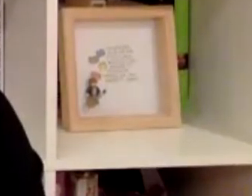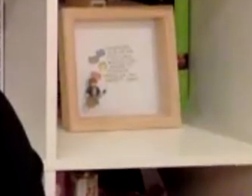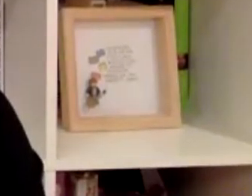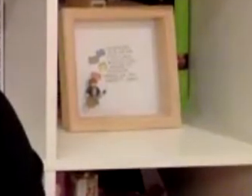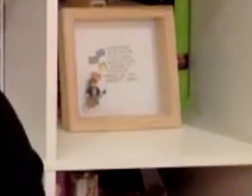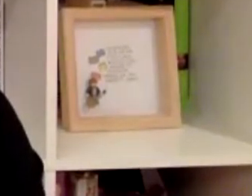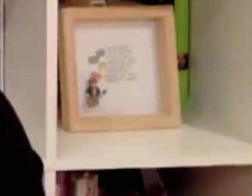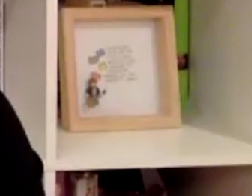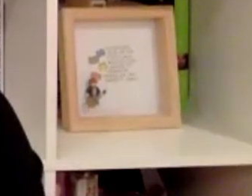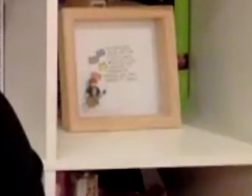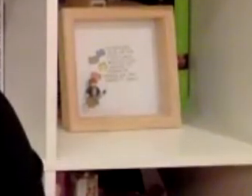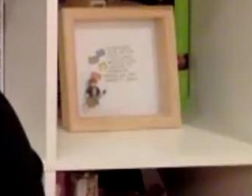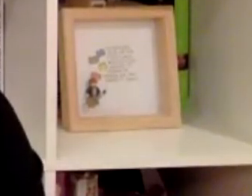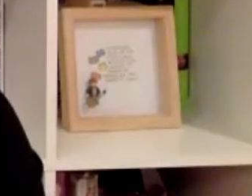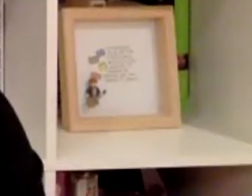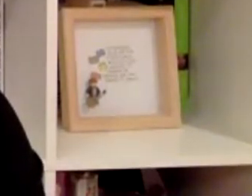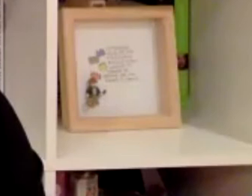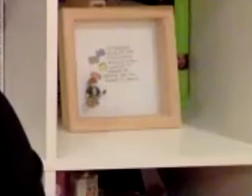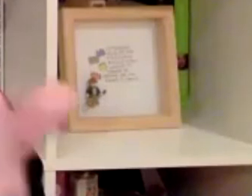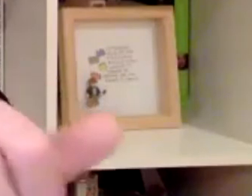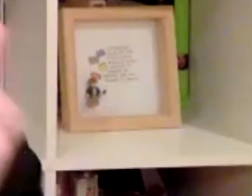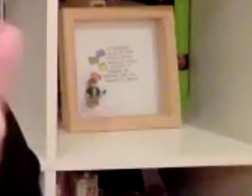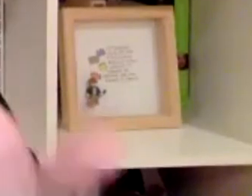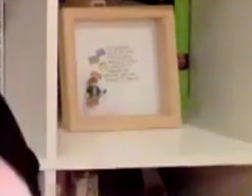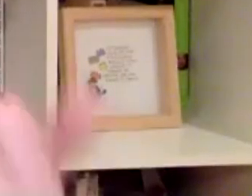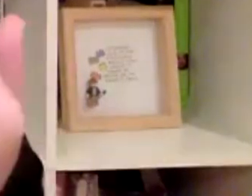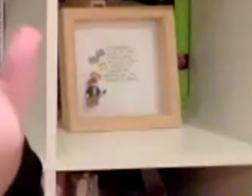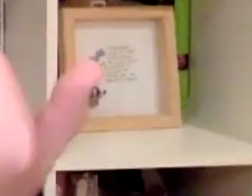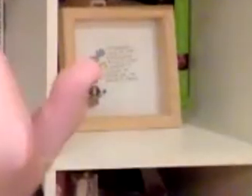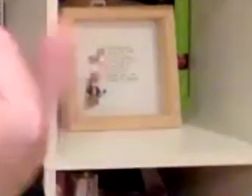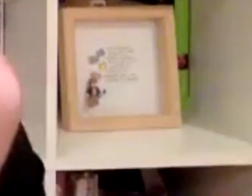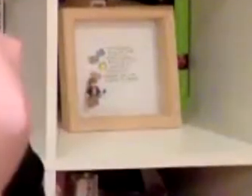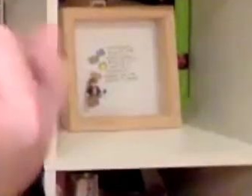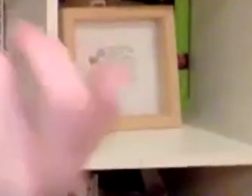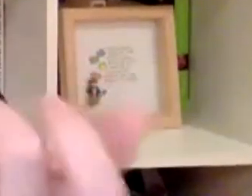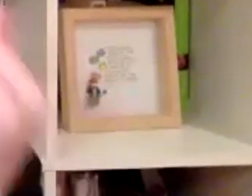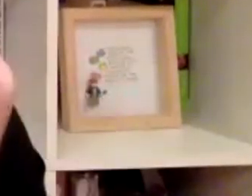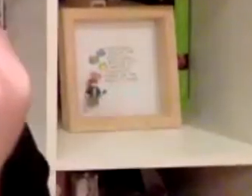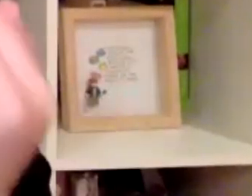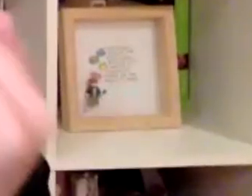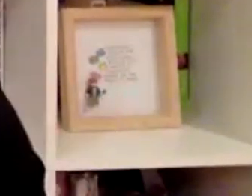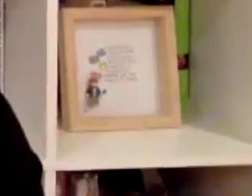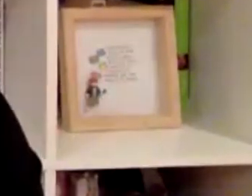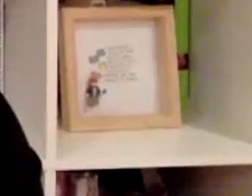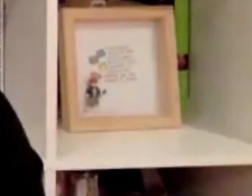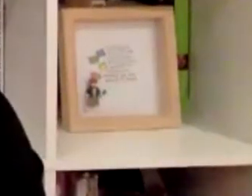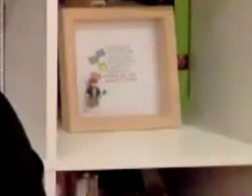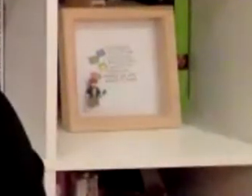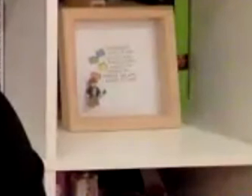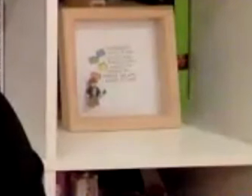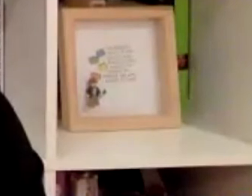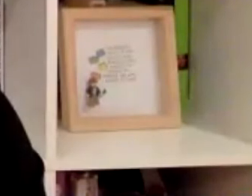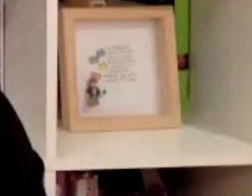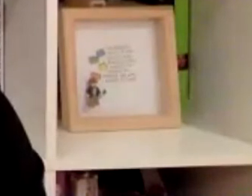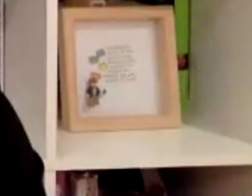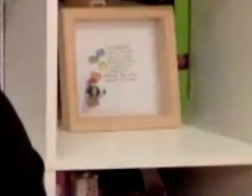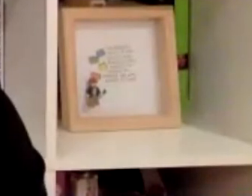we just it didn't you know especially he was non-verbal he was still in nappies he all those kinds of things